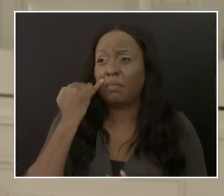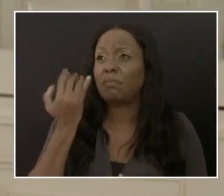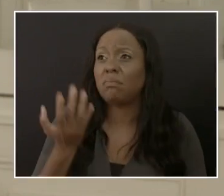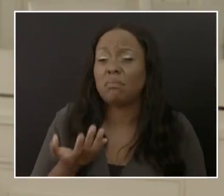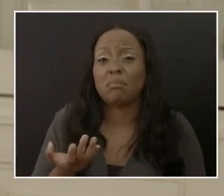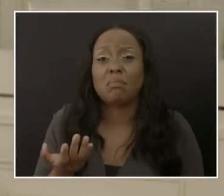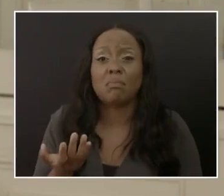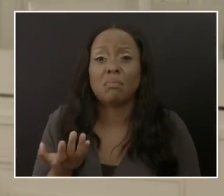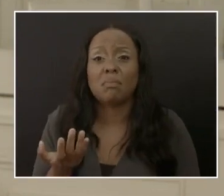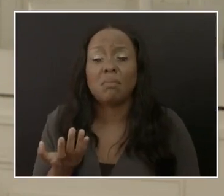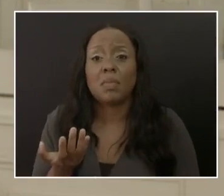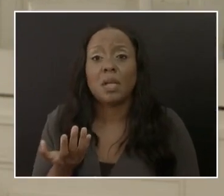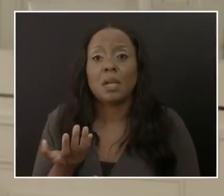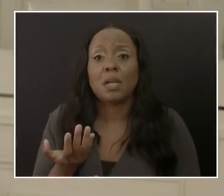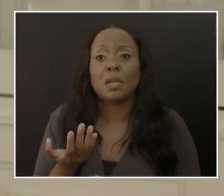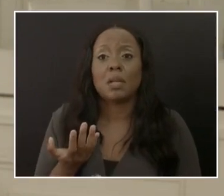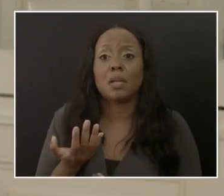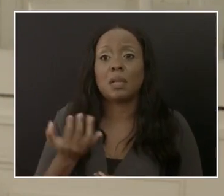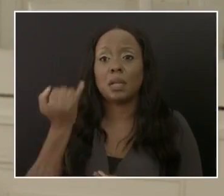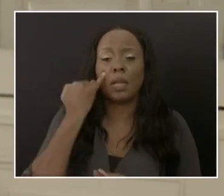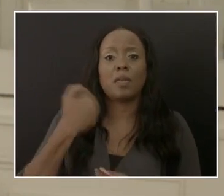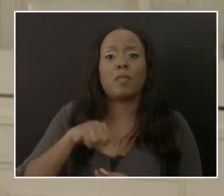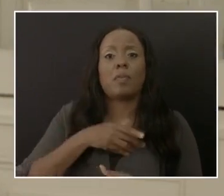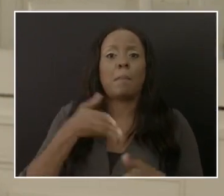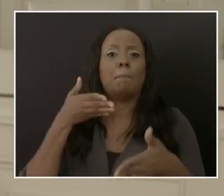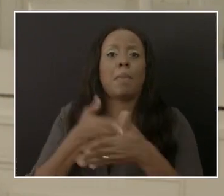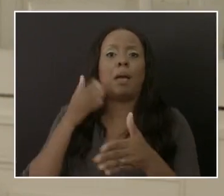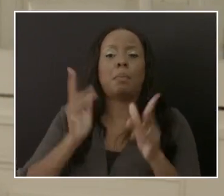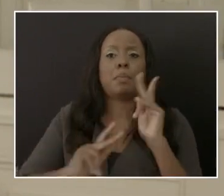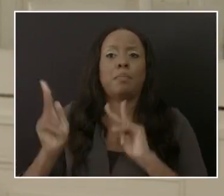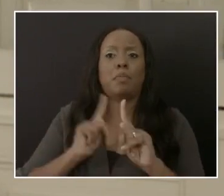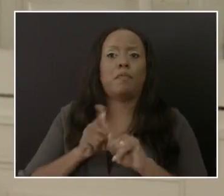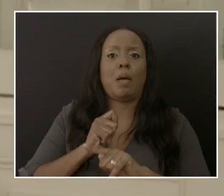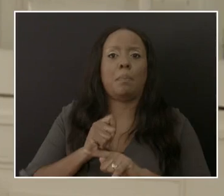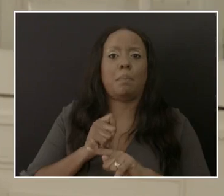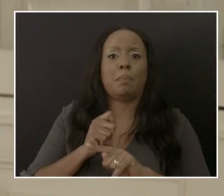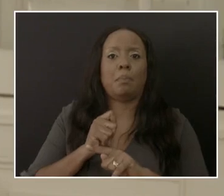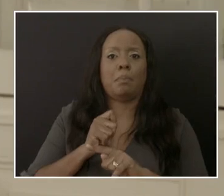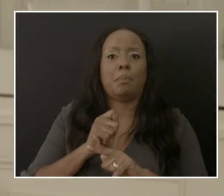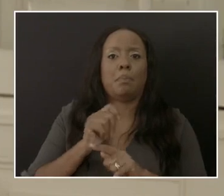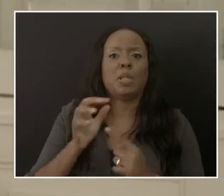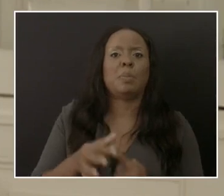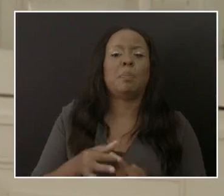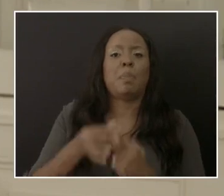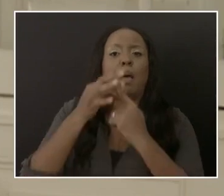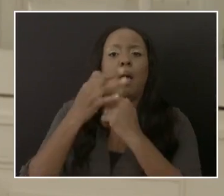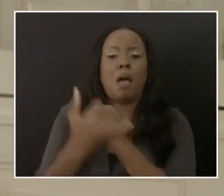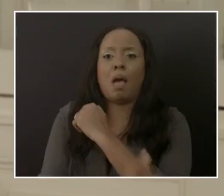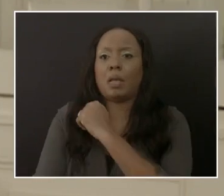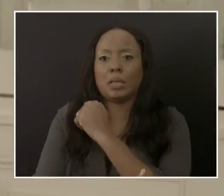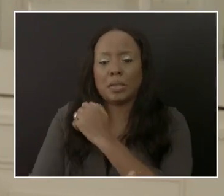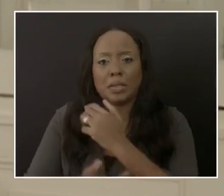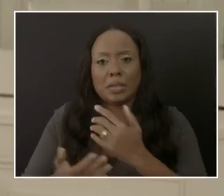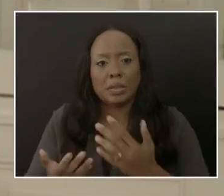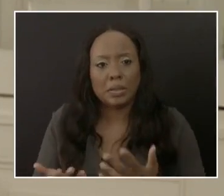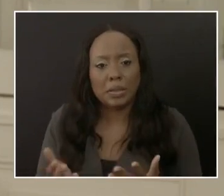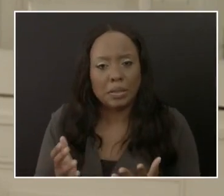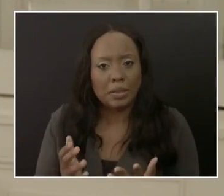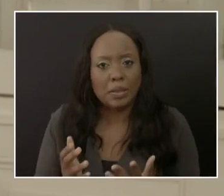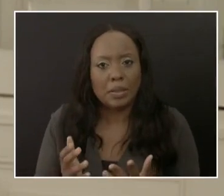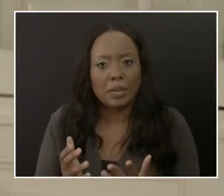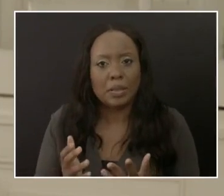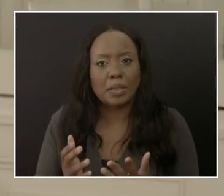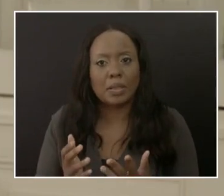banning the movement of people is a method for only delaying